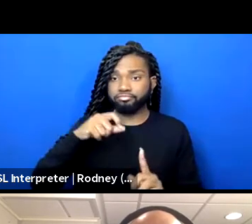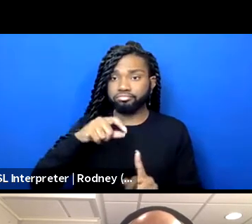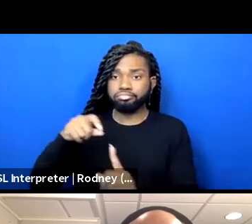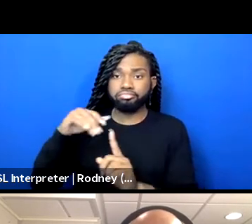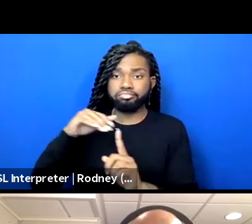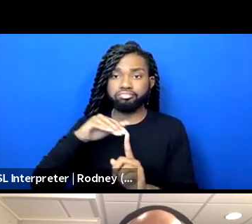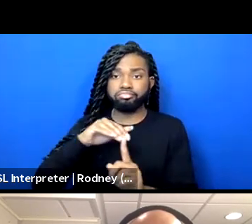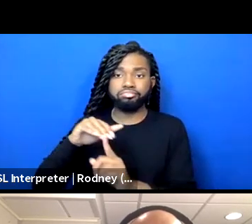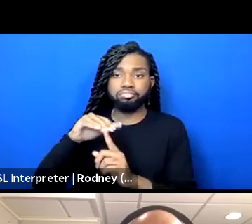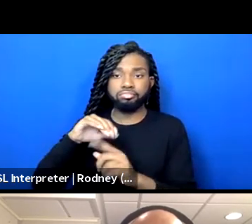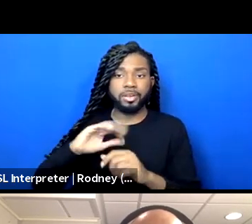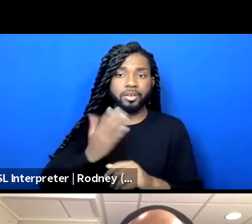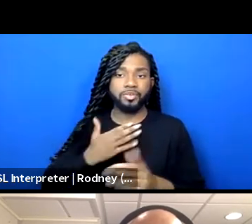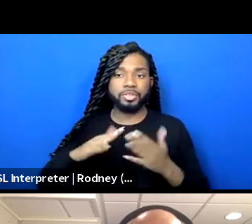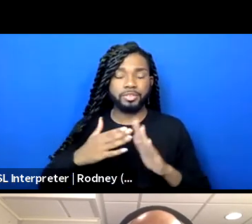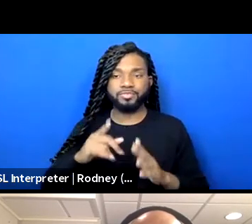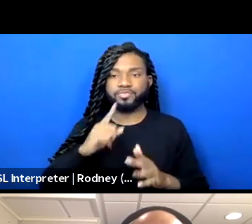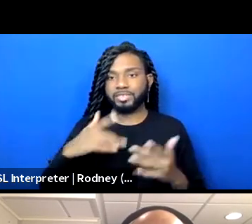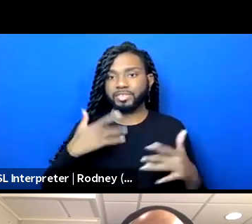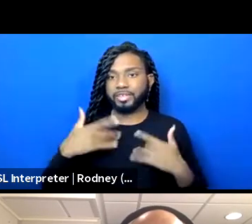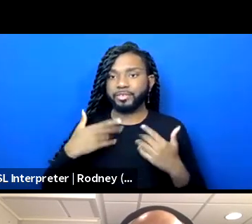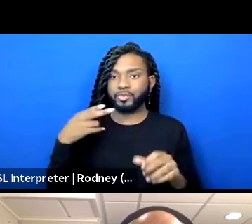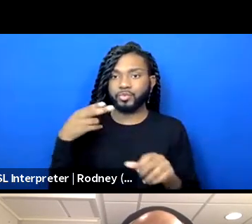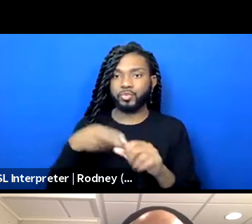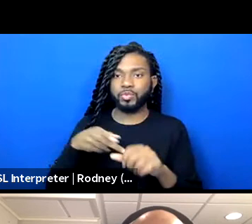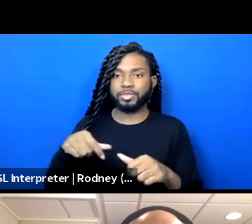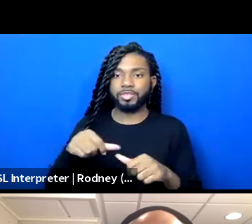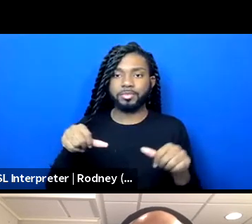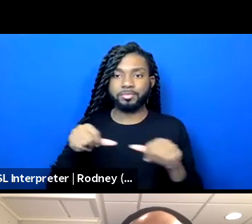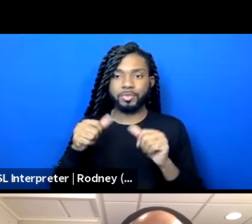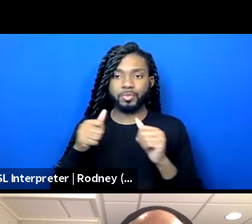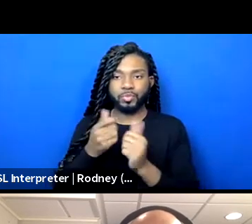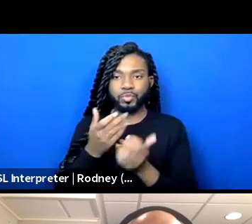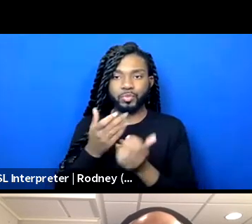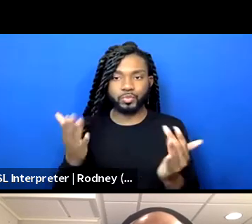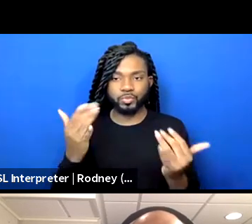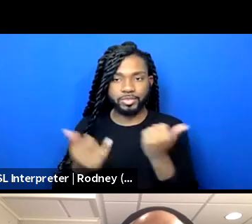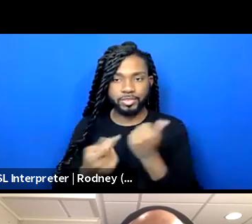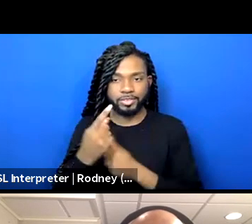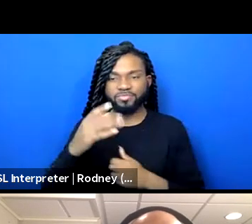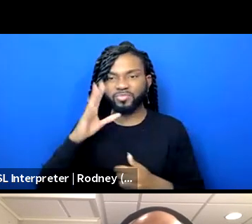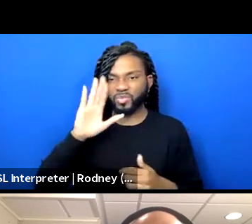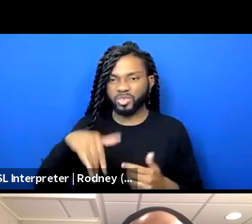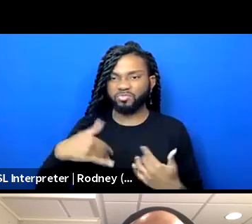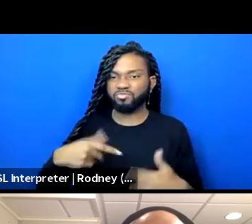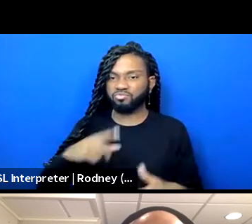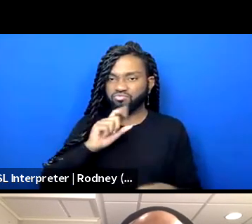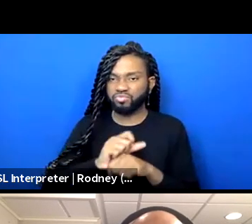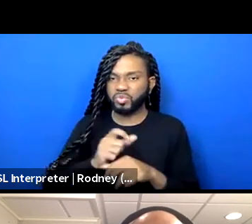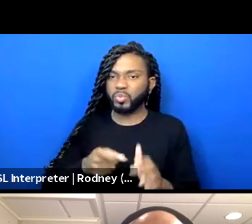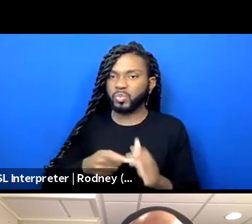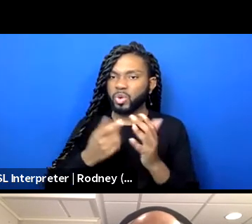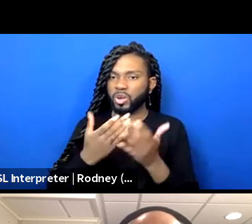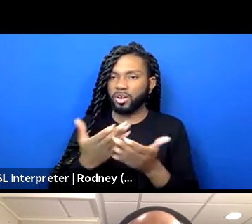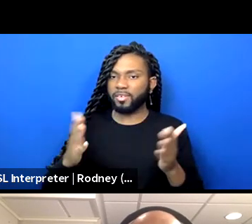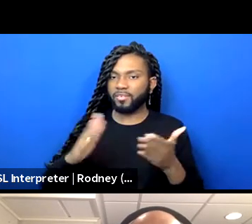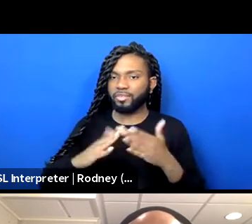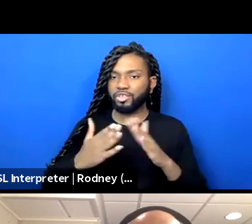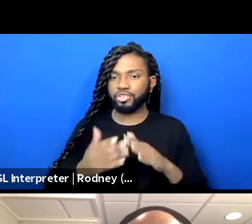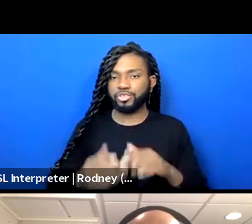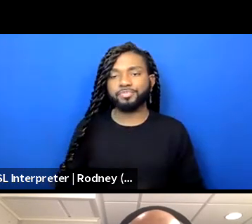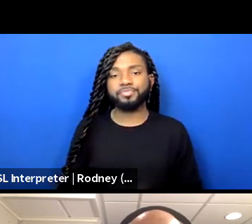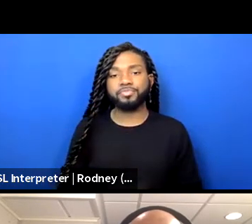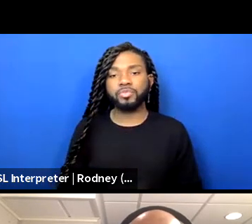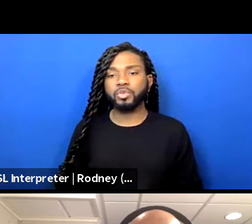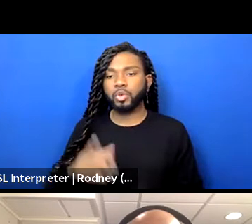It's very exciting to be in this space with you all today. We know that it does take a village. So this is some of our framing